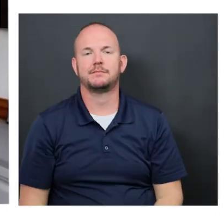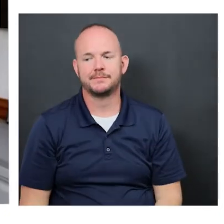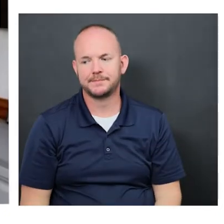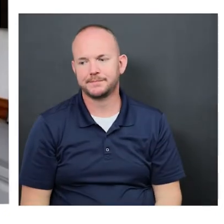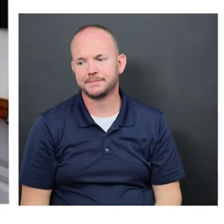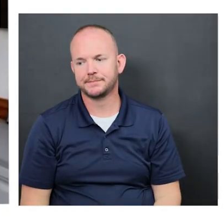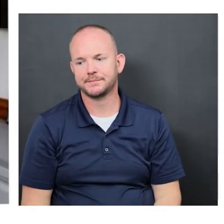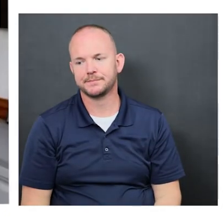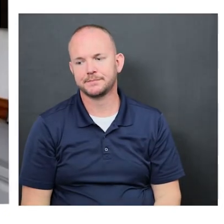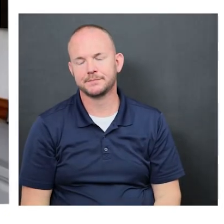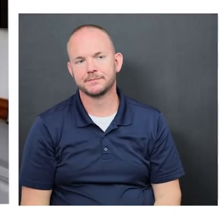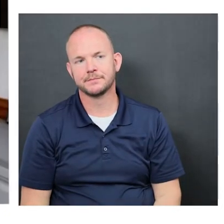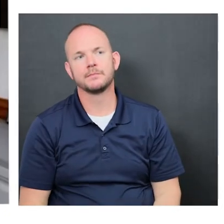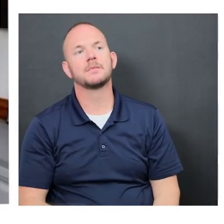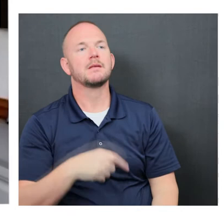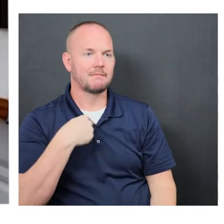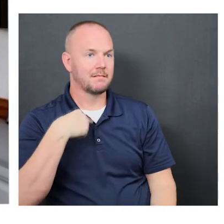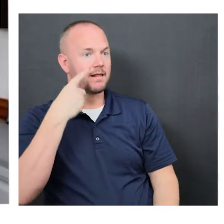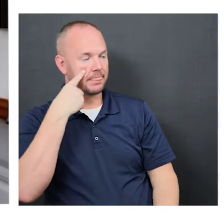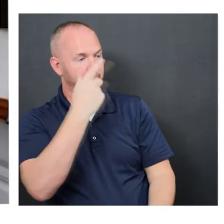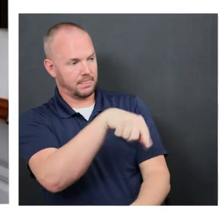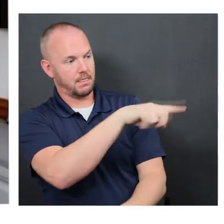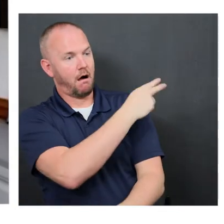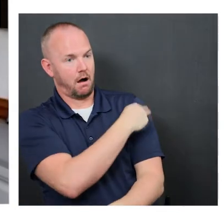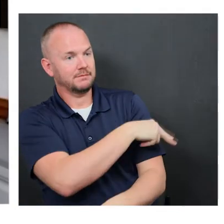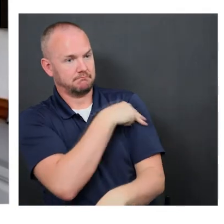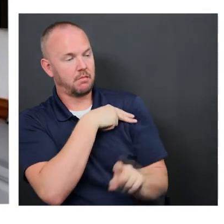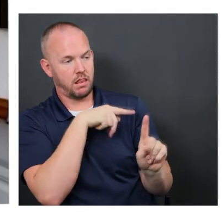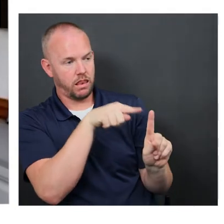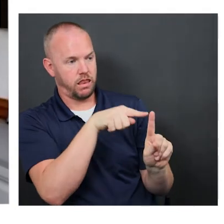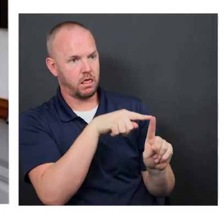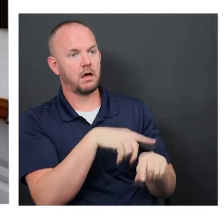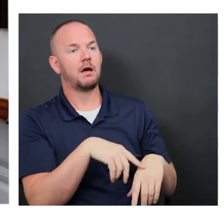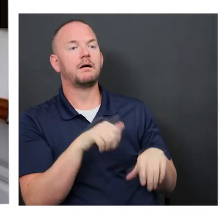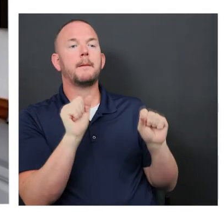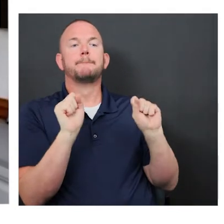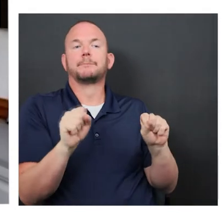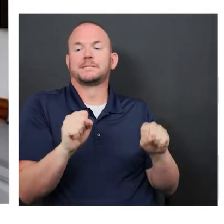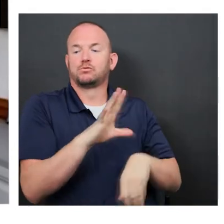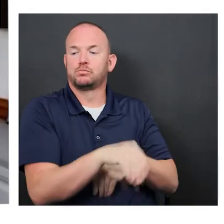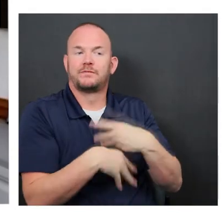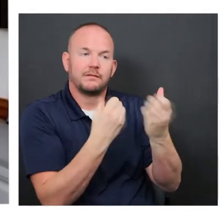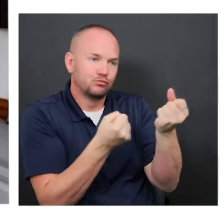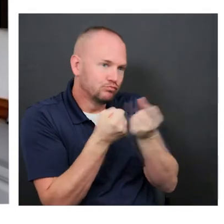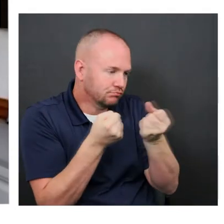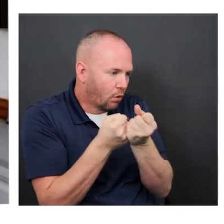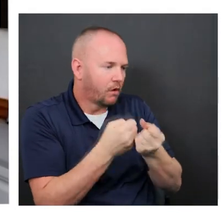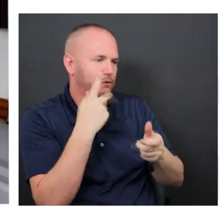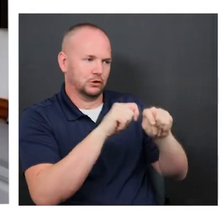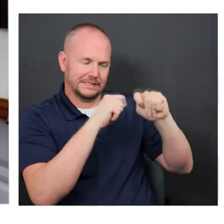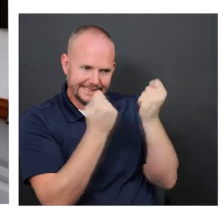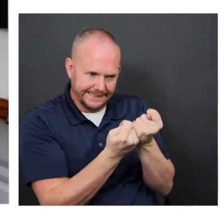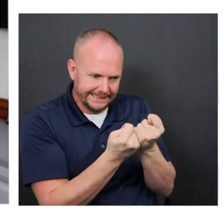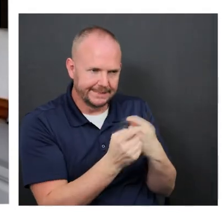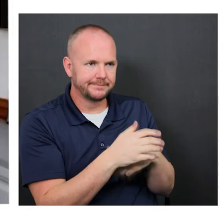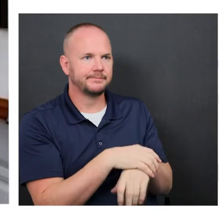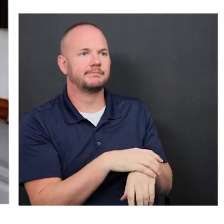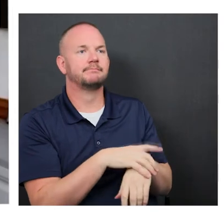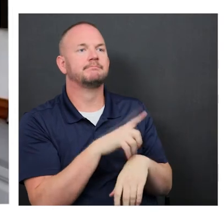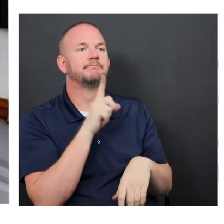um, I see for those hospitals that had the ability to support their team,